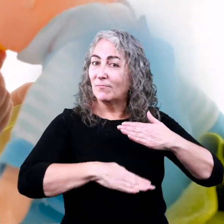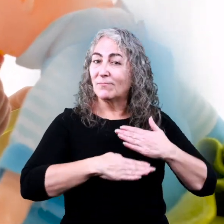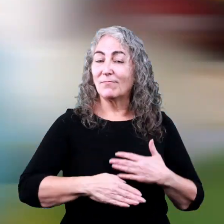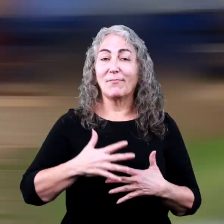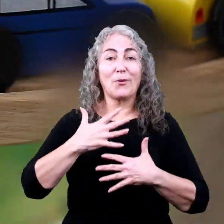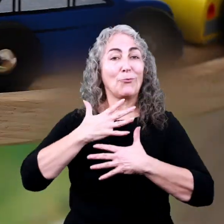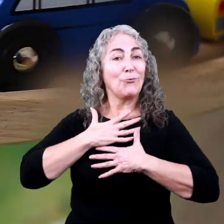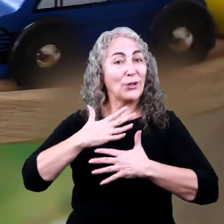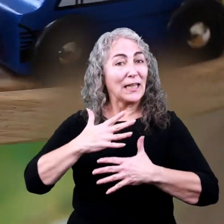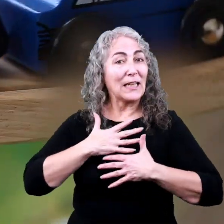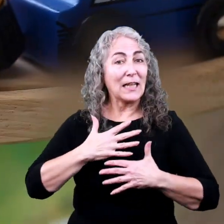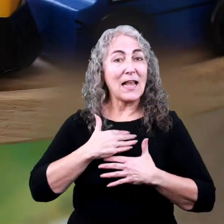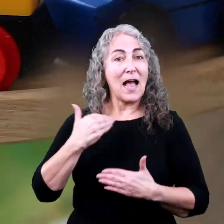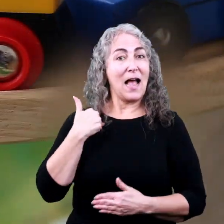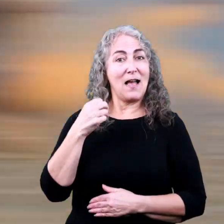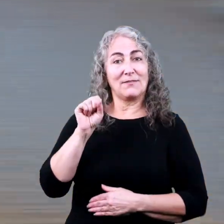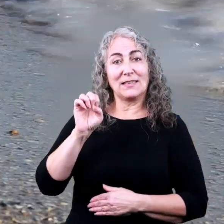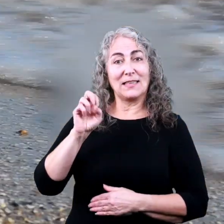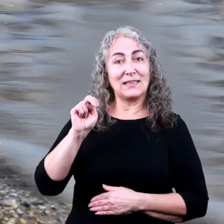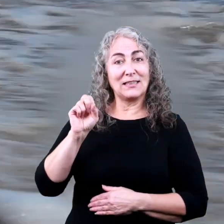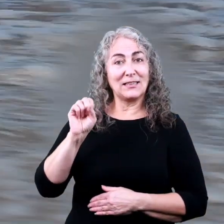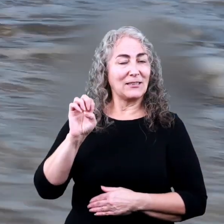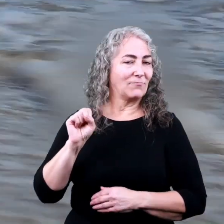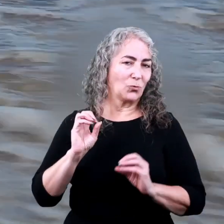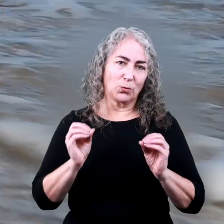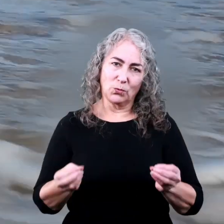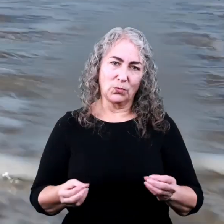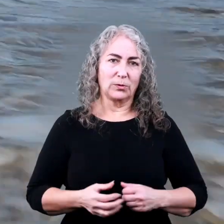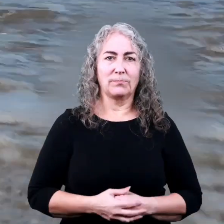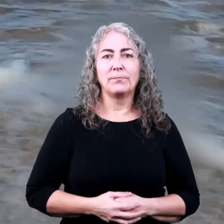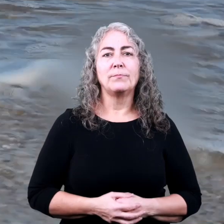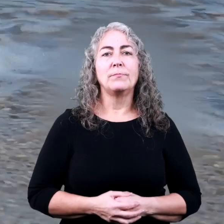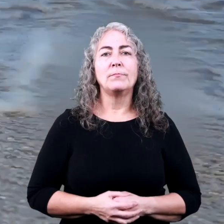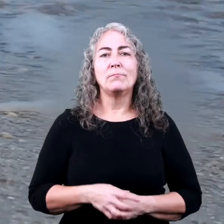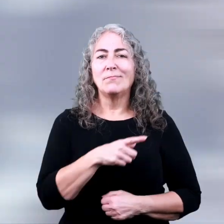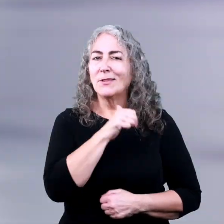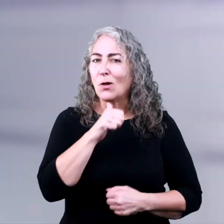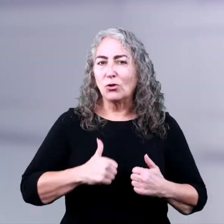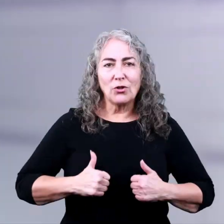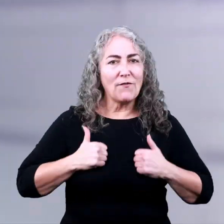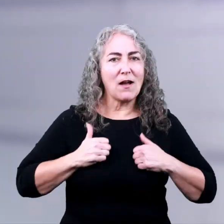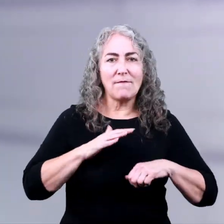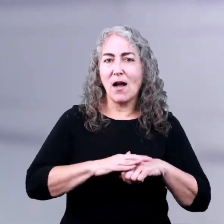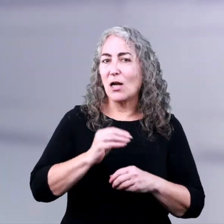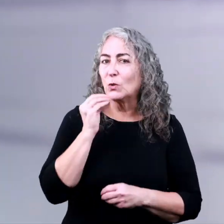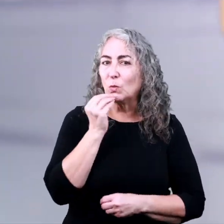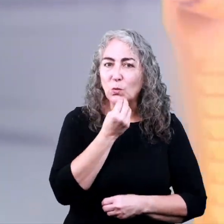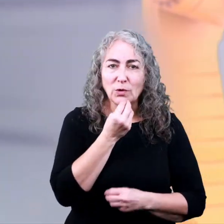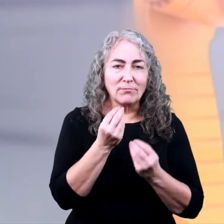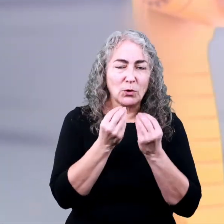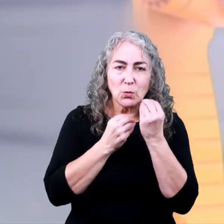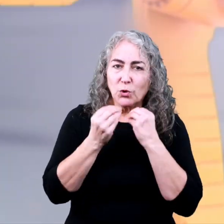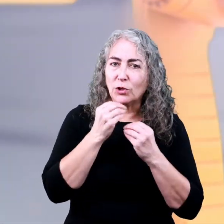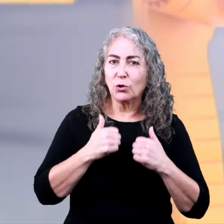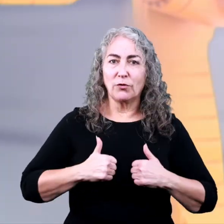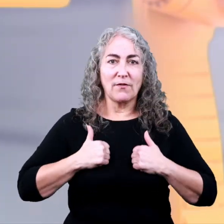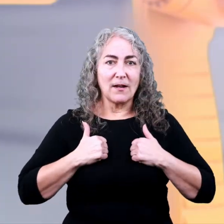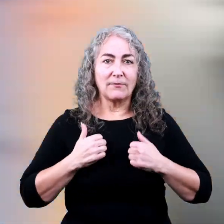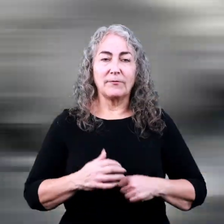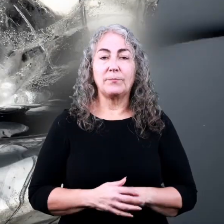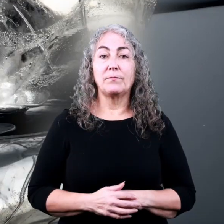reproduce, breathe, or have senses They do not need nutrients to survive